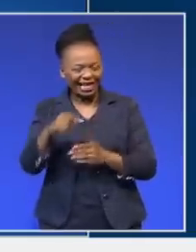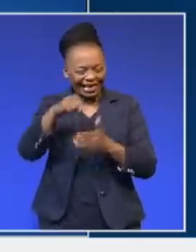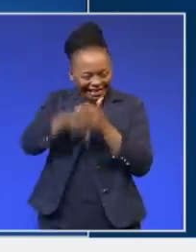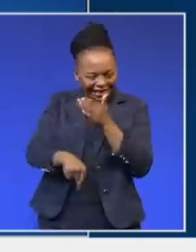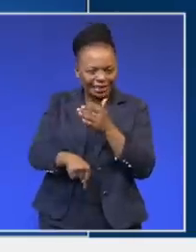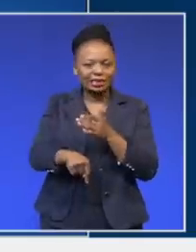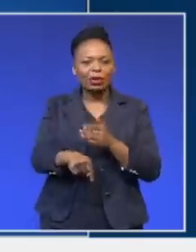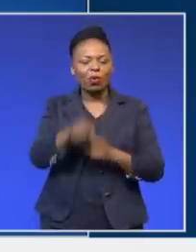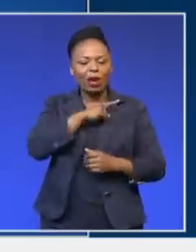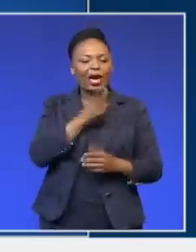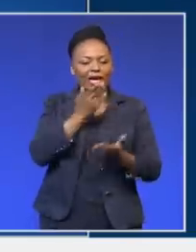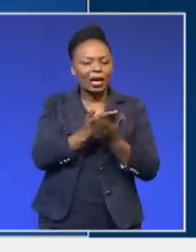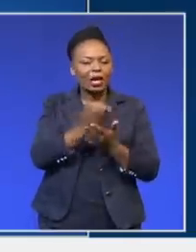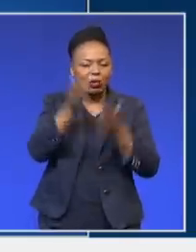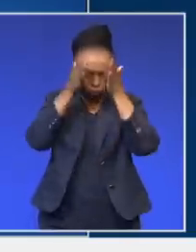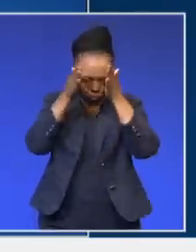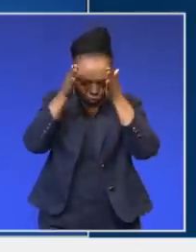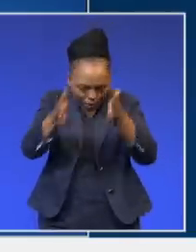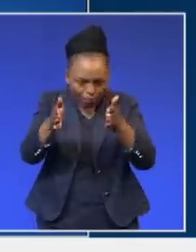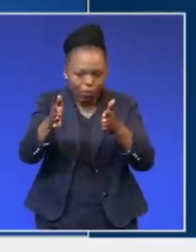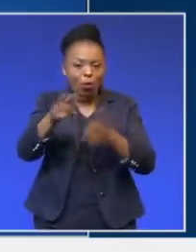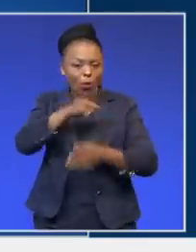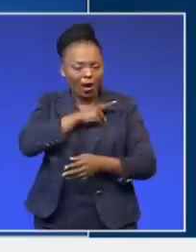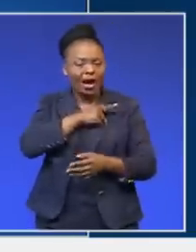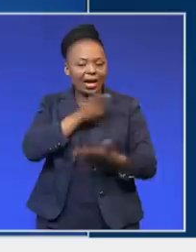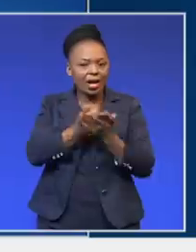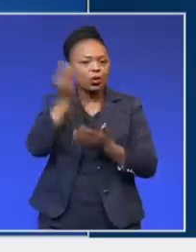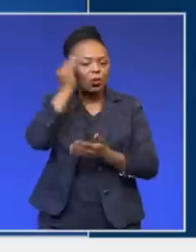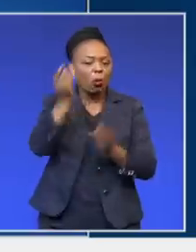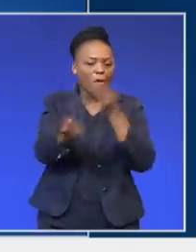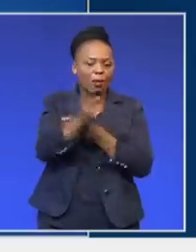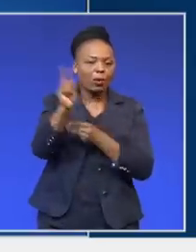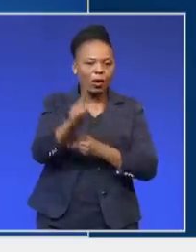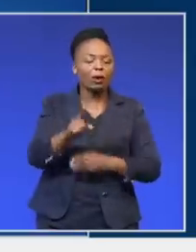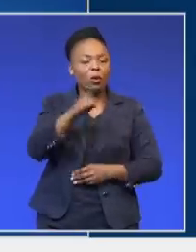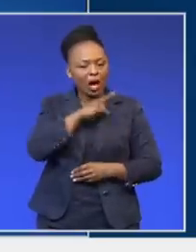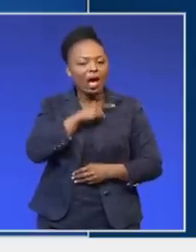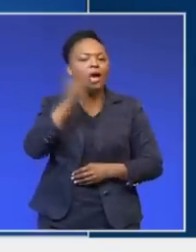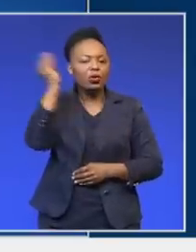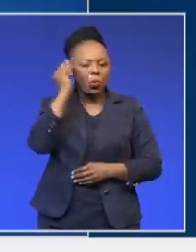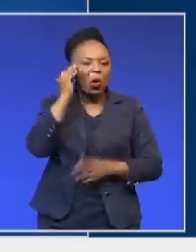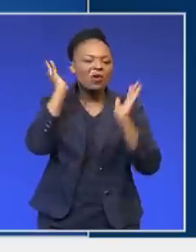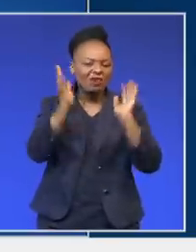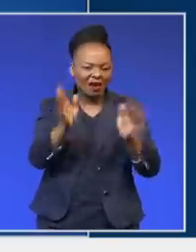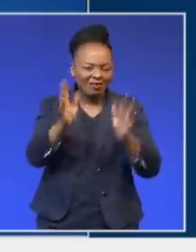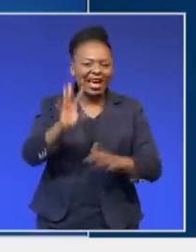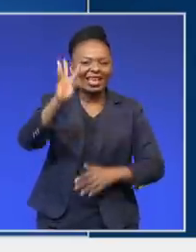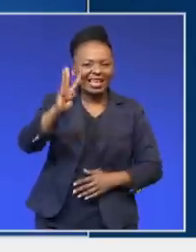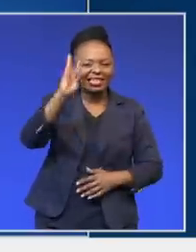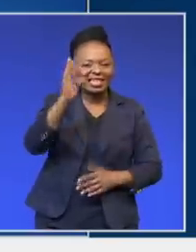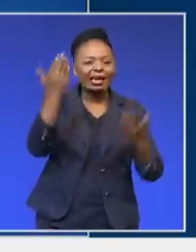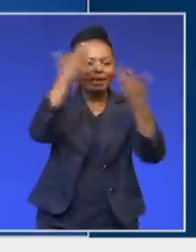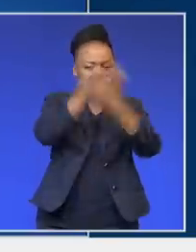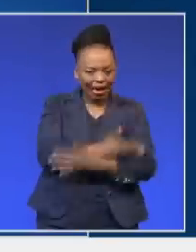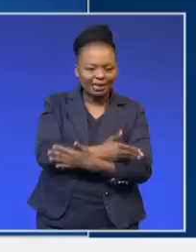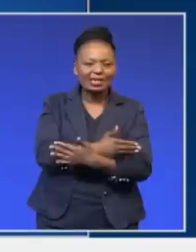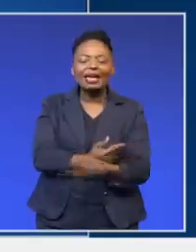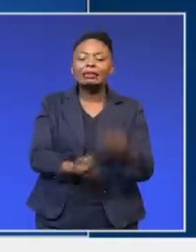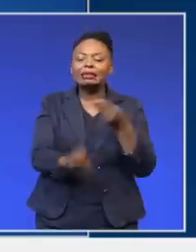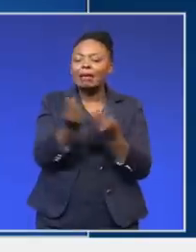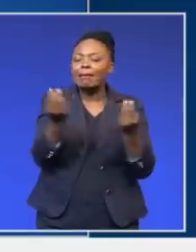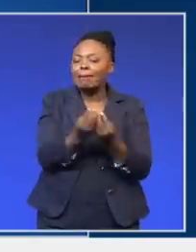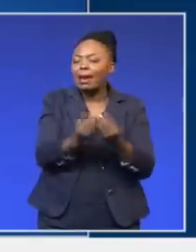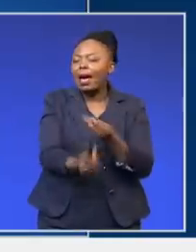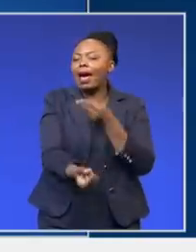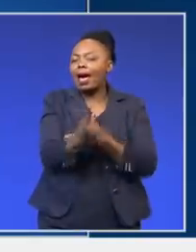is going on. We know for a fact that there was activity on the Thursday night before it left on the